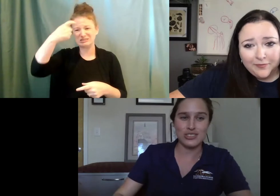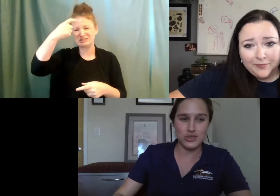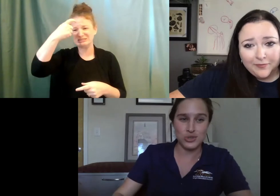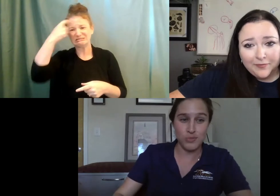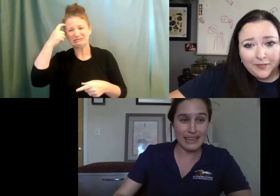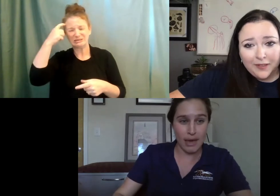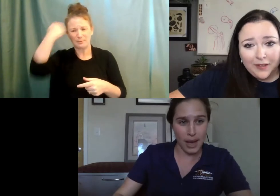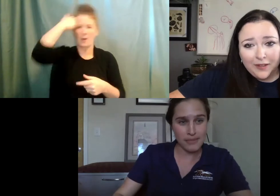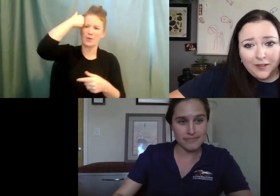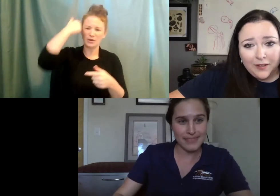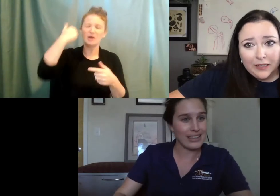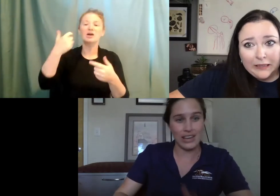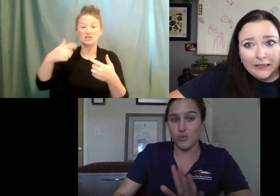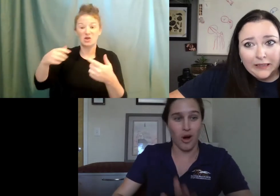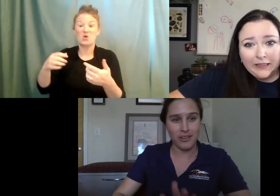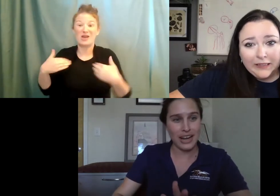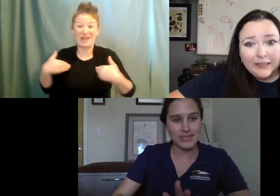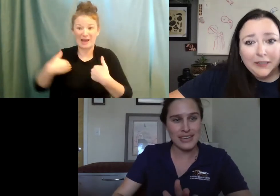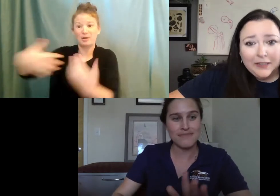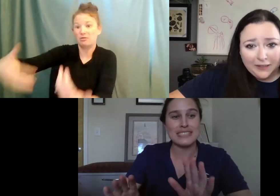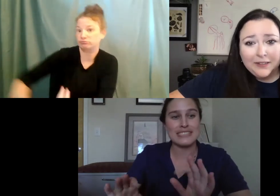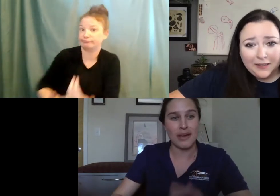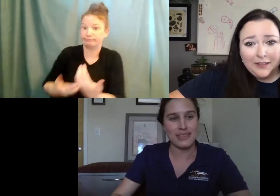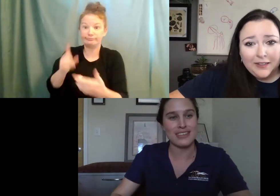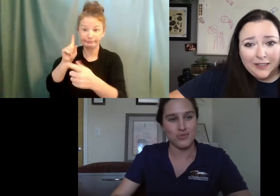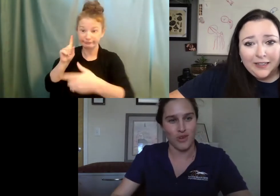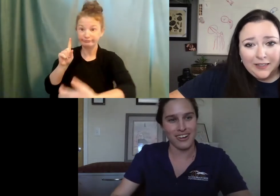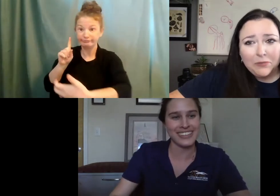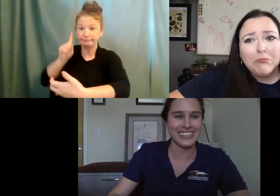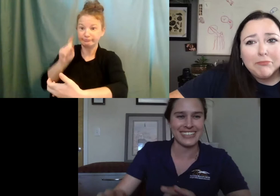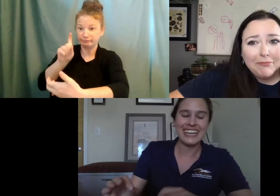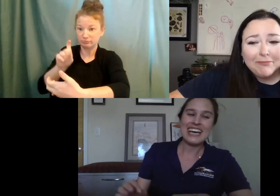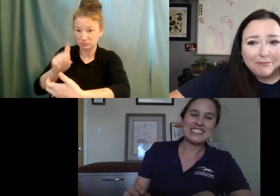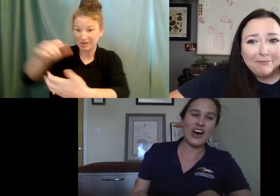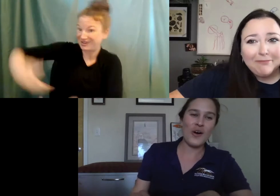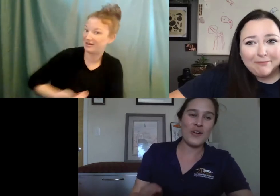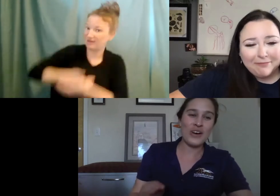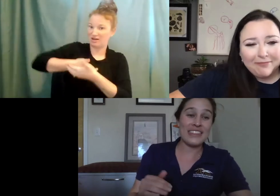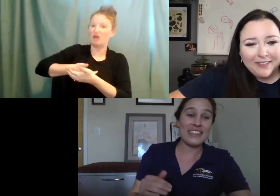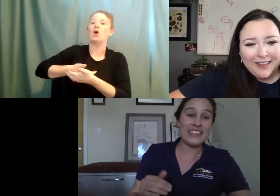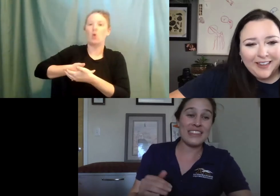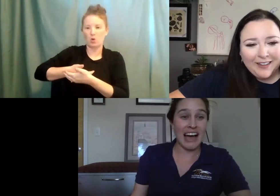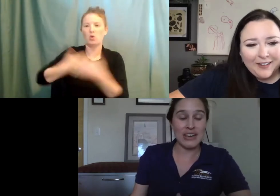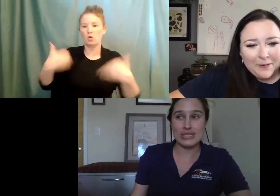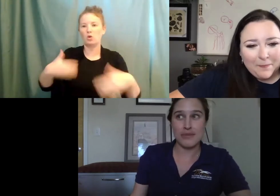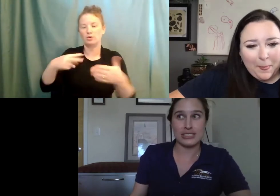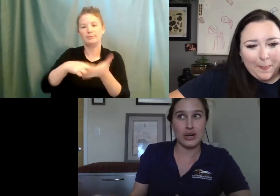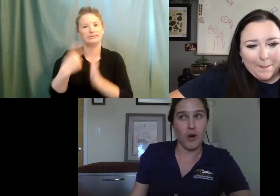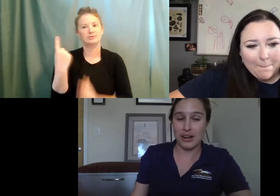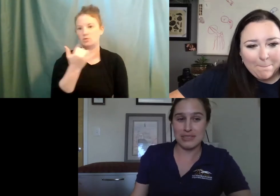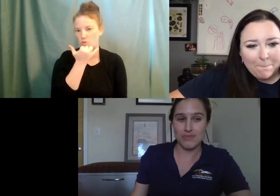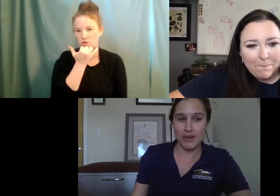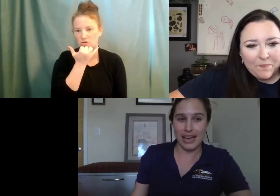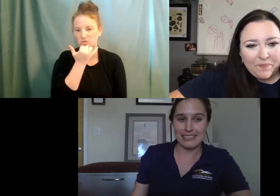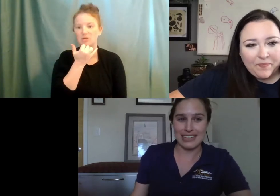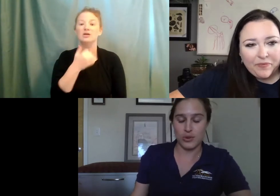allows you to pick them up and like walk right up to them, something is wrong. So this guy was able to